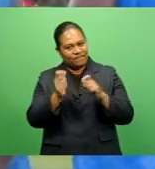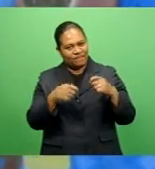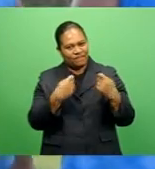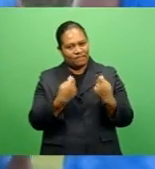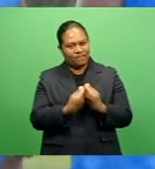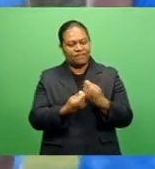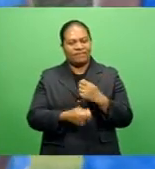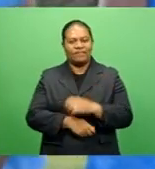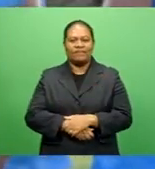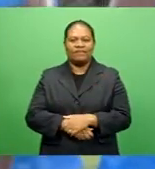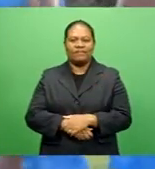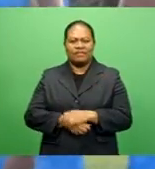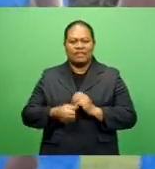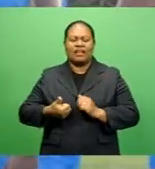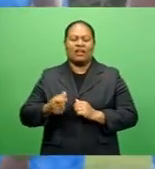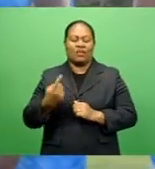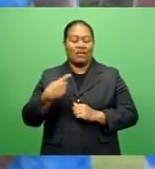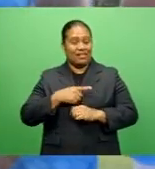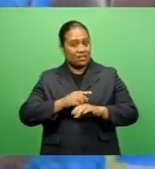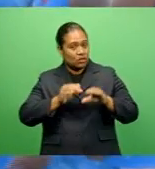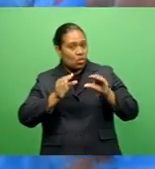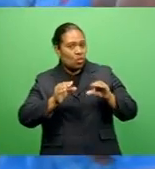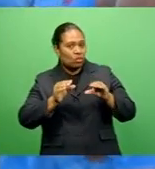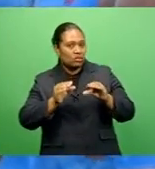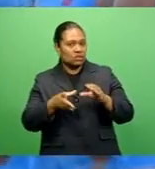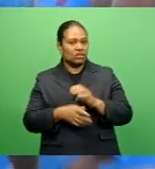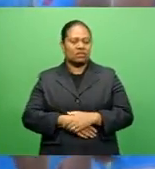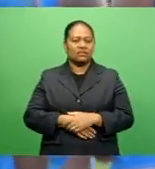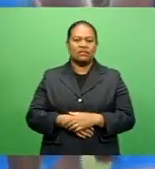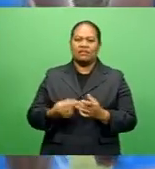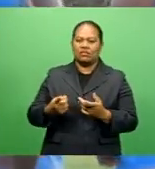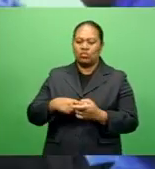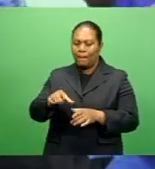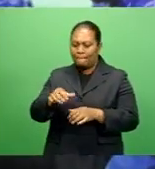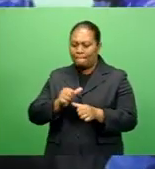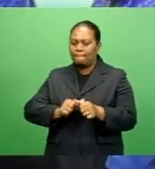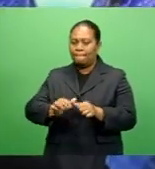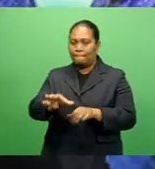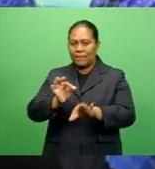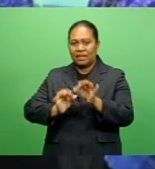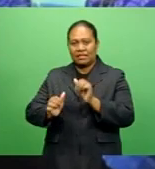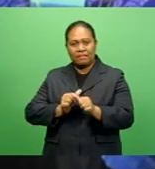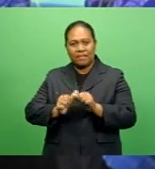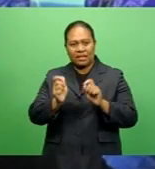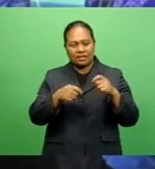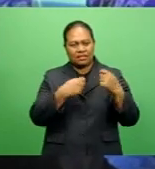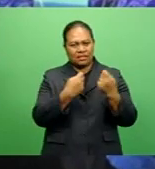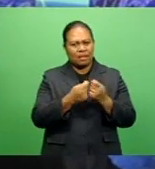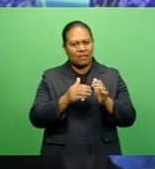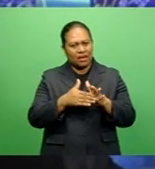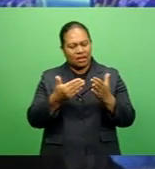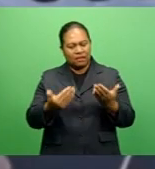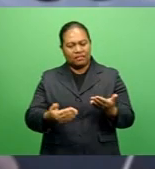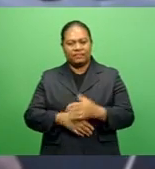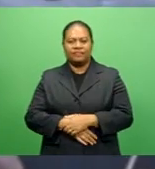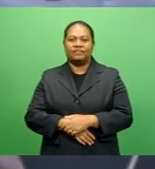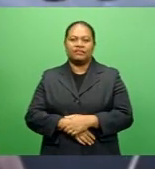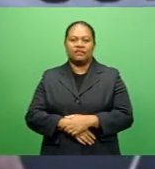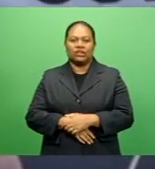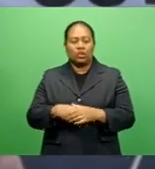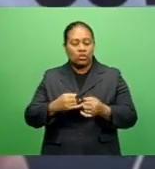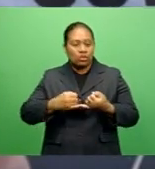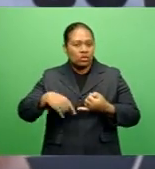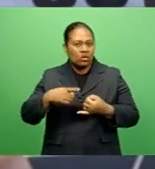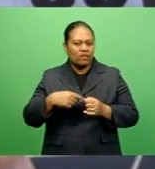that has allowed us, the coaches and the community, to select the best players. that is something again that we will work on. Suva will be losing